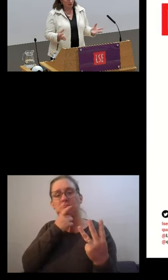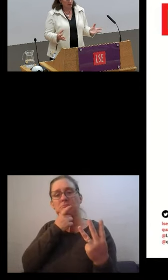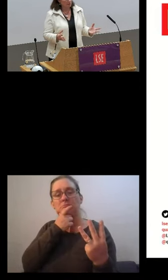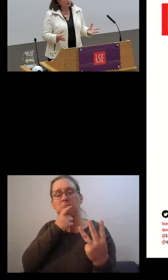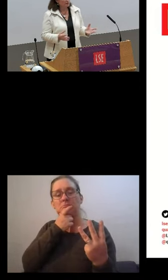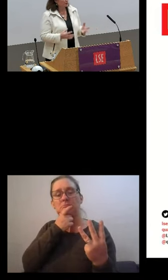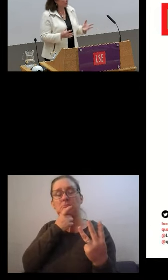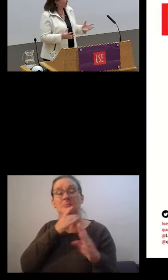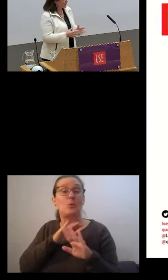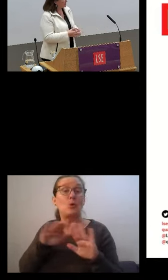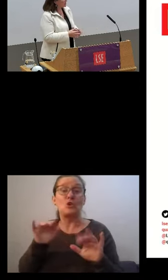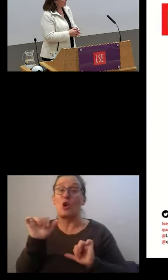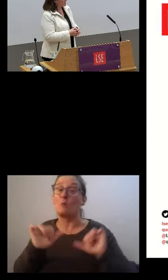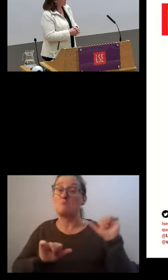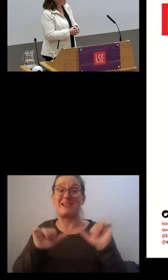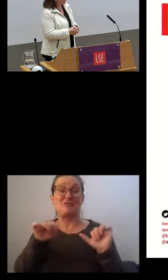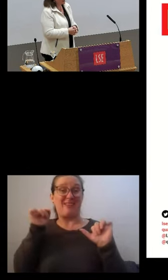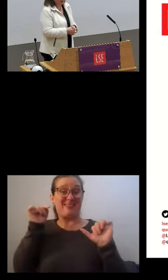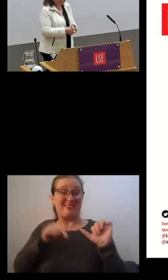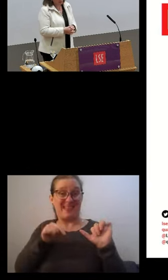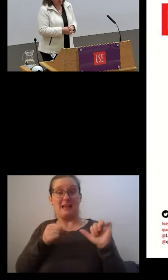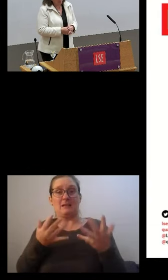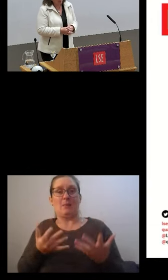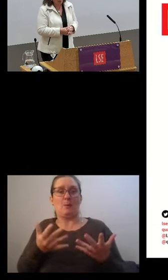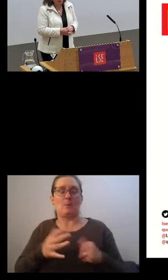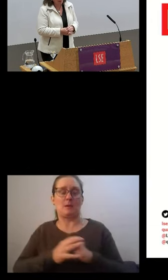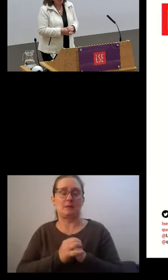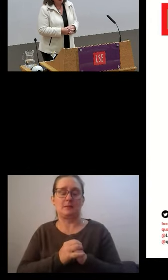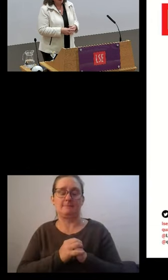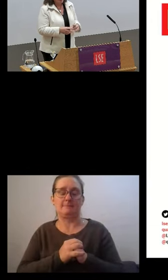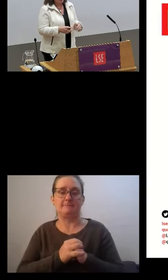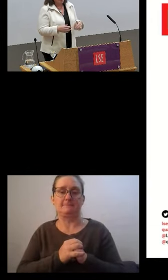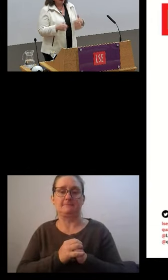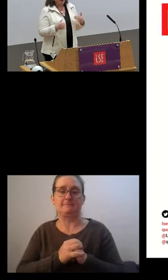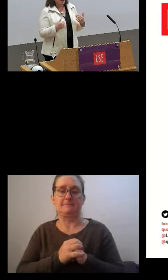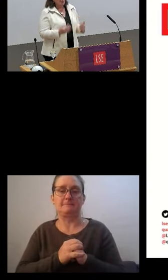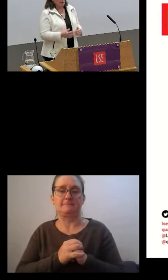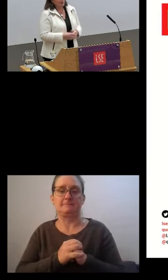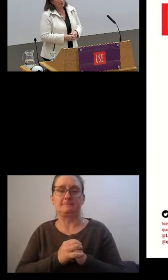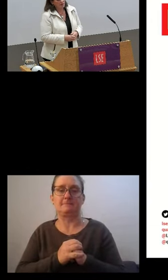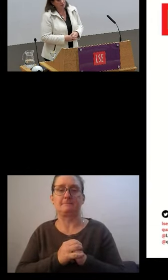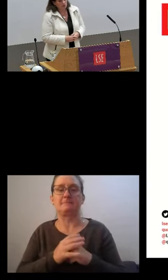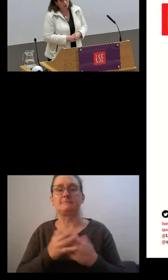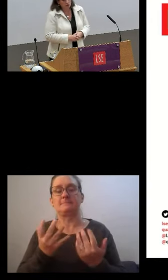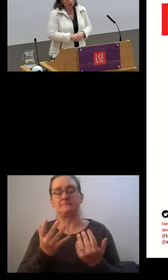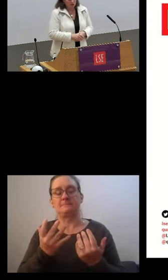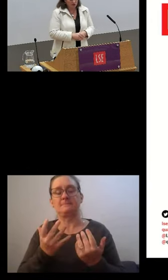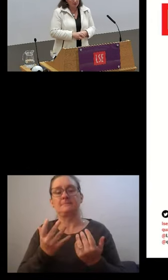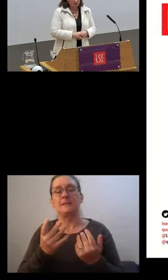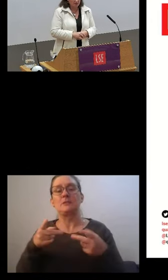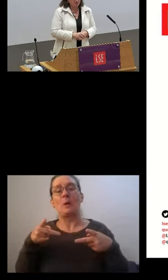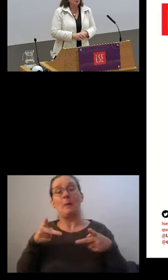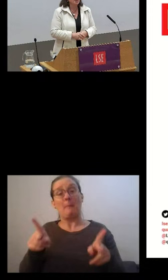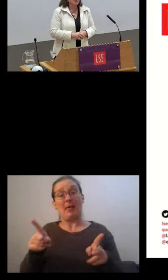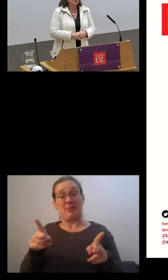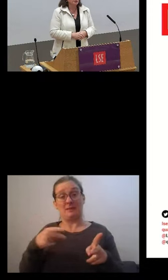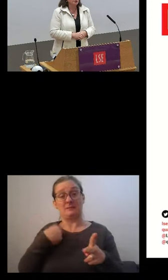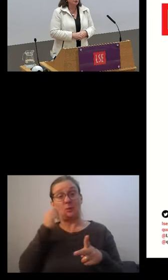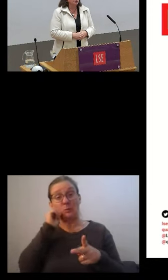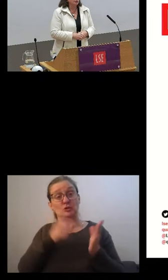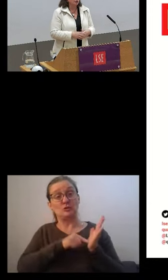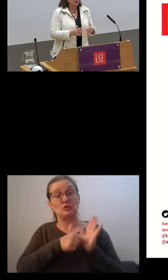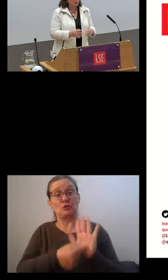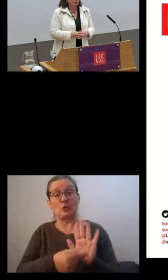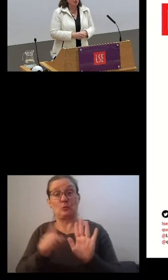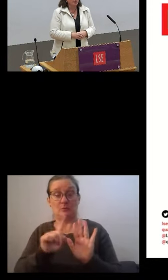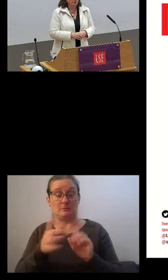at the moment with the current existing measures of the labour market. And the method that I will show tonight is designed